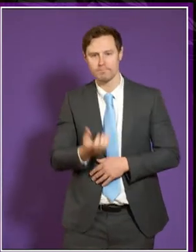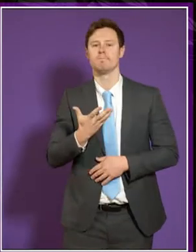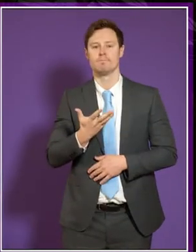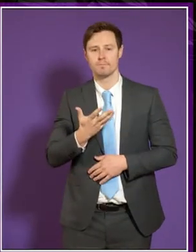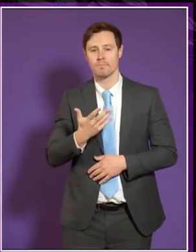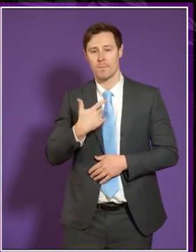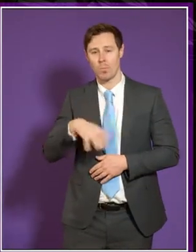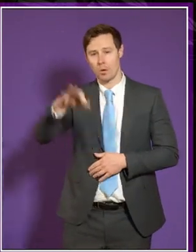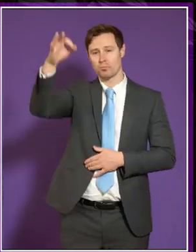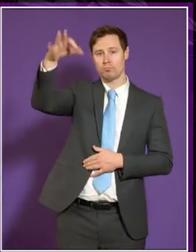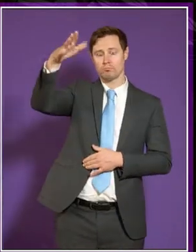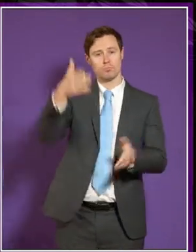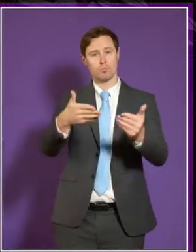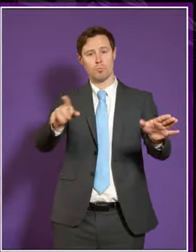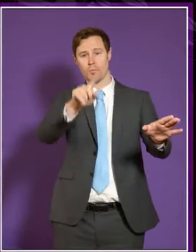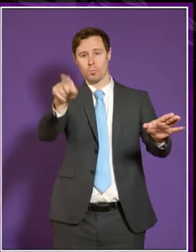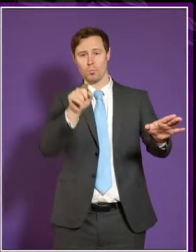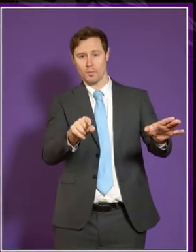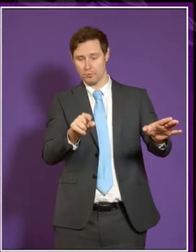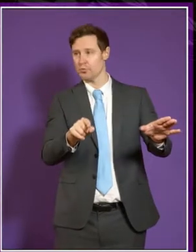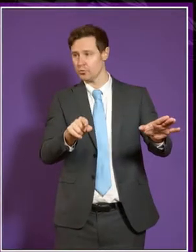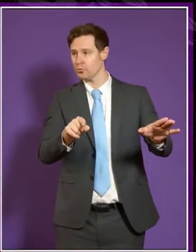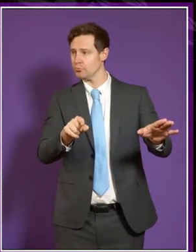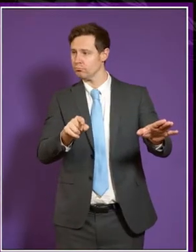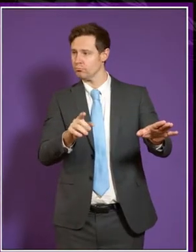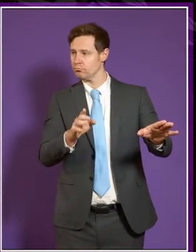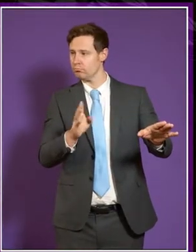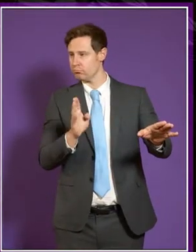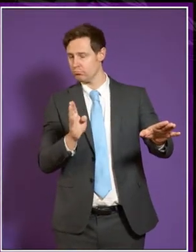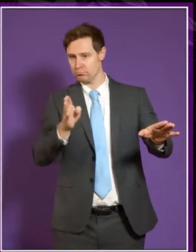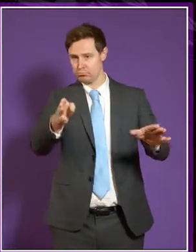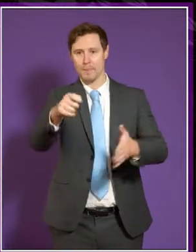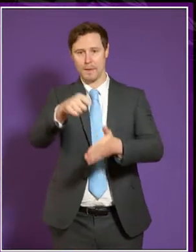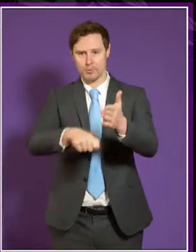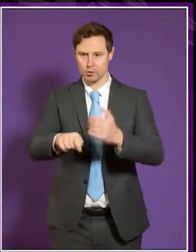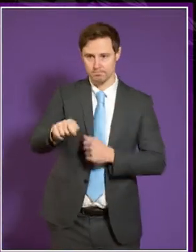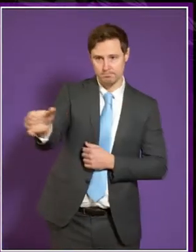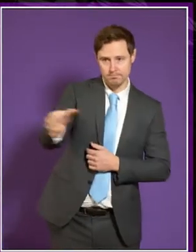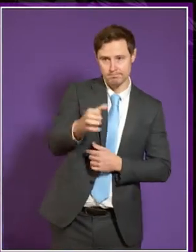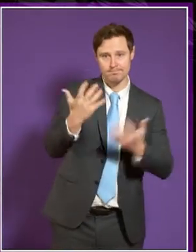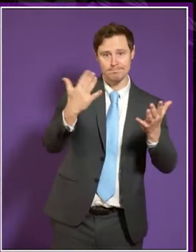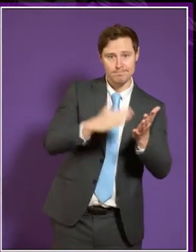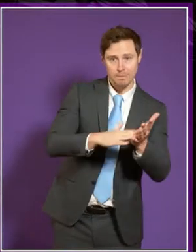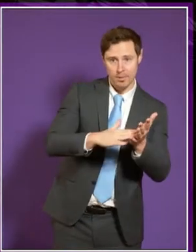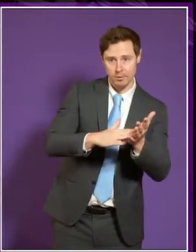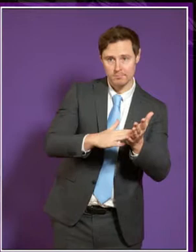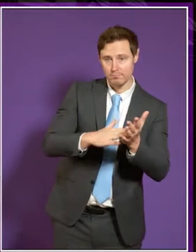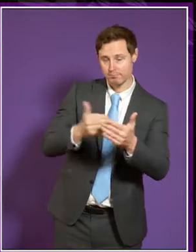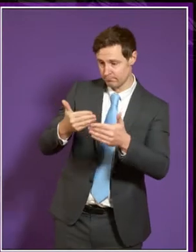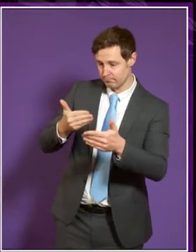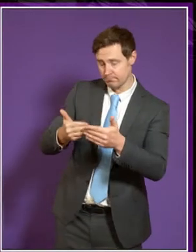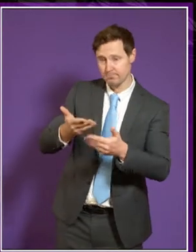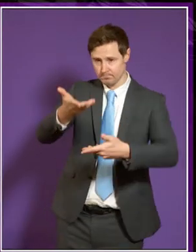generalist open question first to the Commissioner. You've been in post 10 months now. Perhaps you could